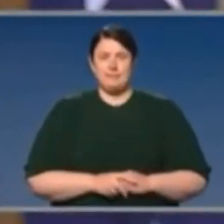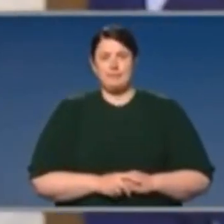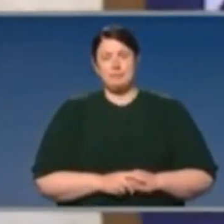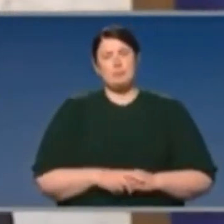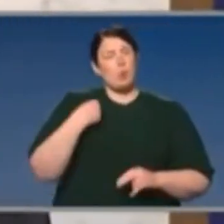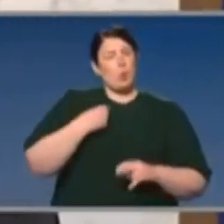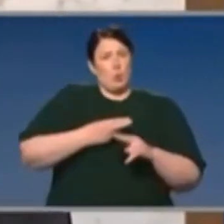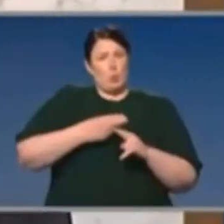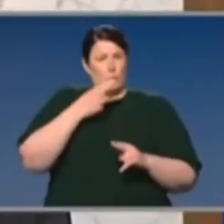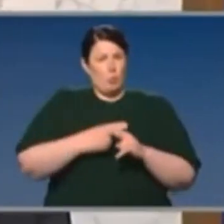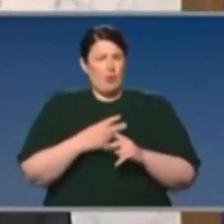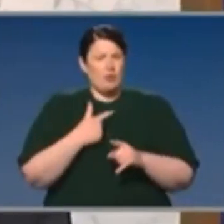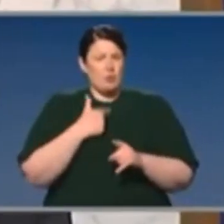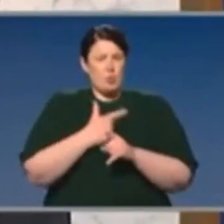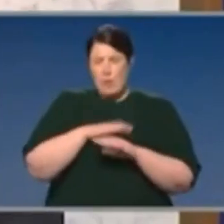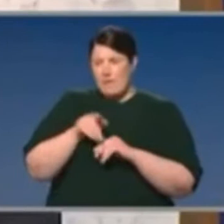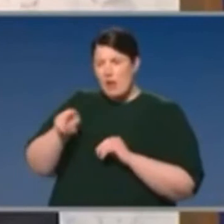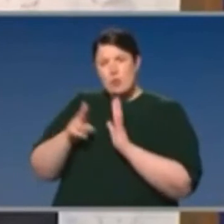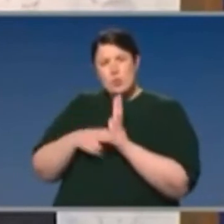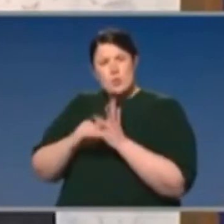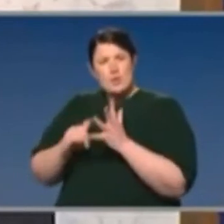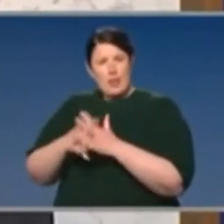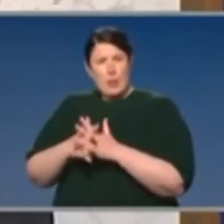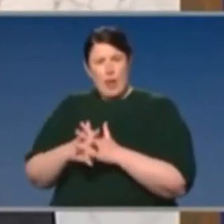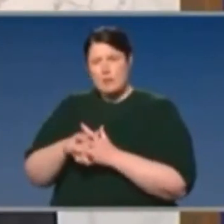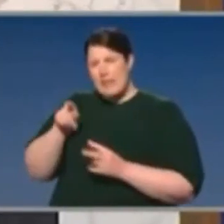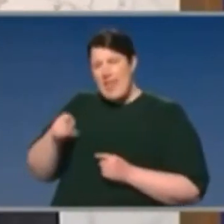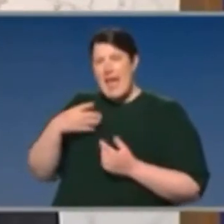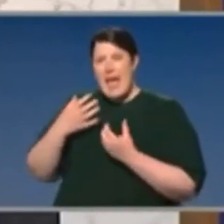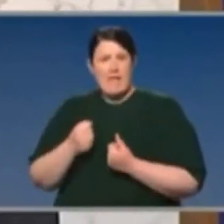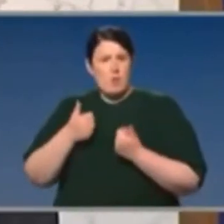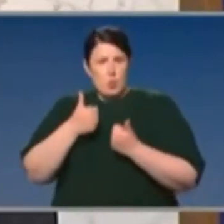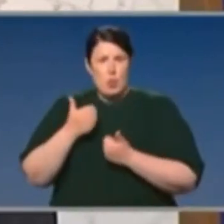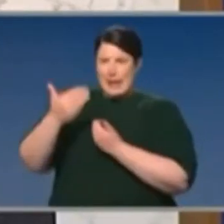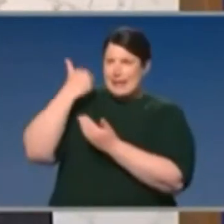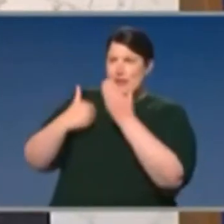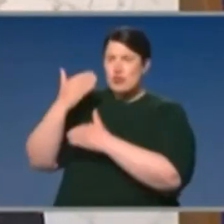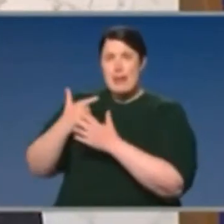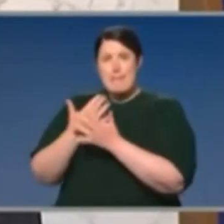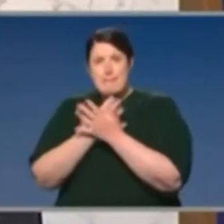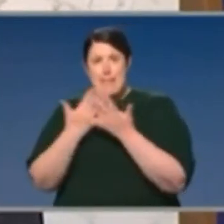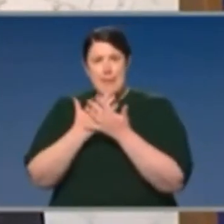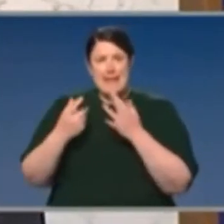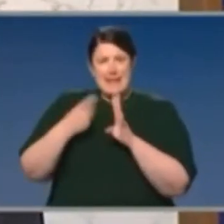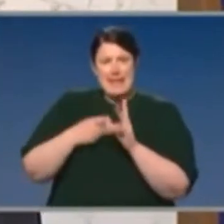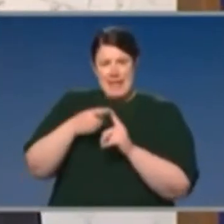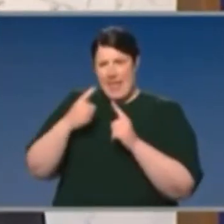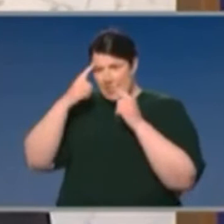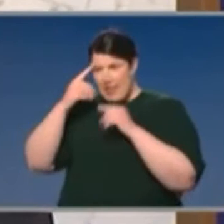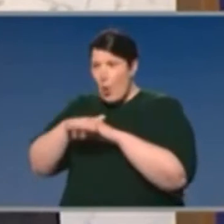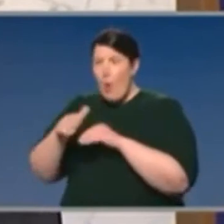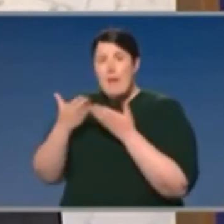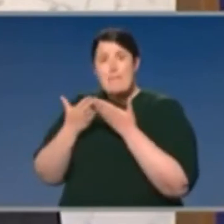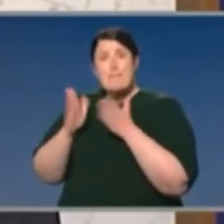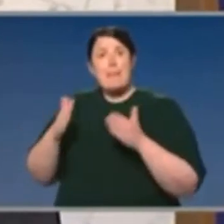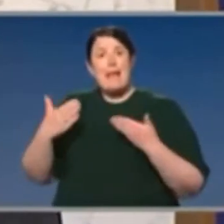South Wales is the exemplar. They've had a proud history of many, many years of advanced investment in public